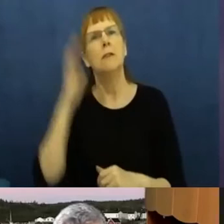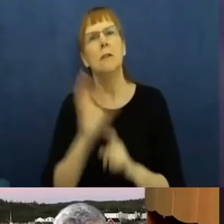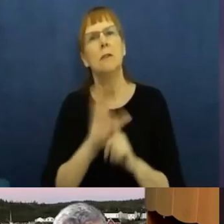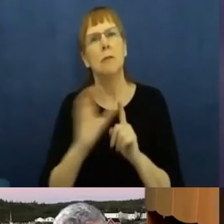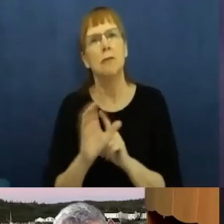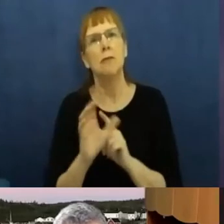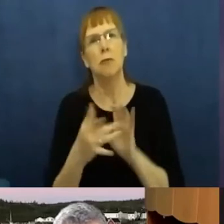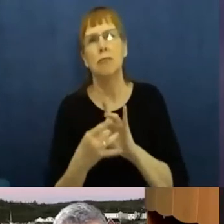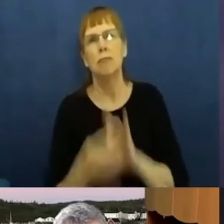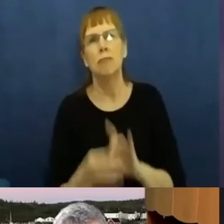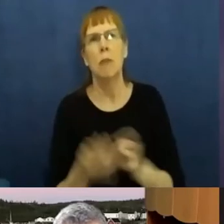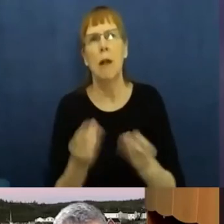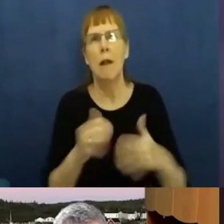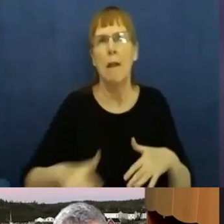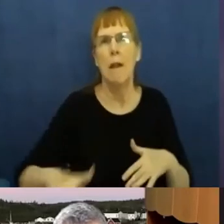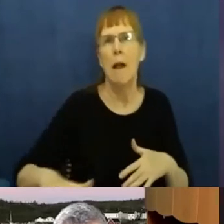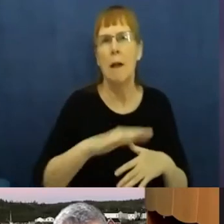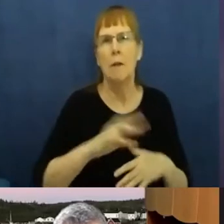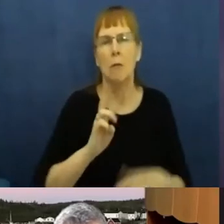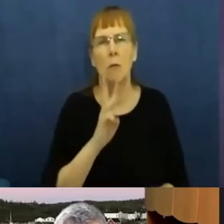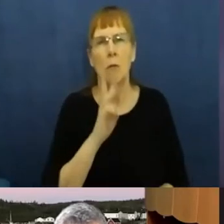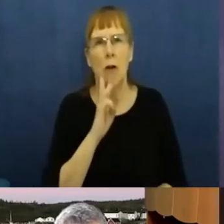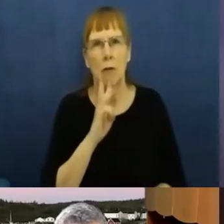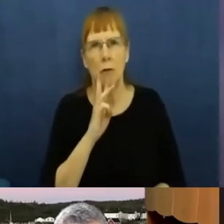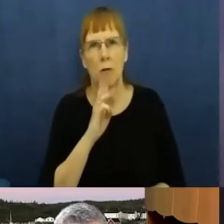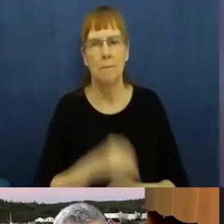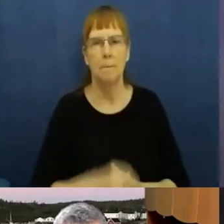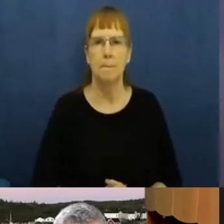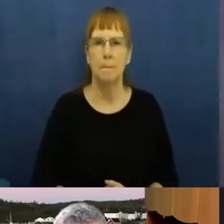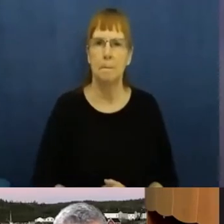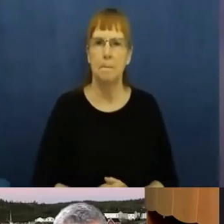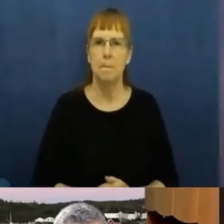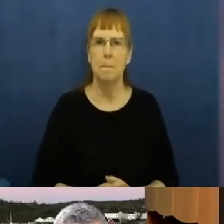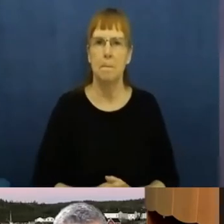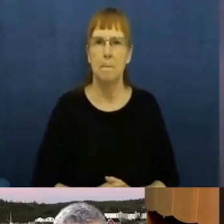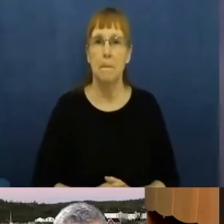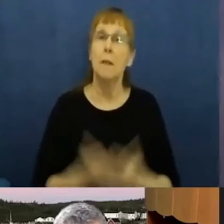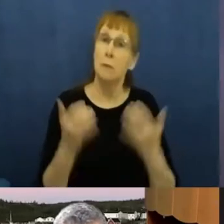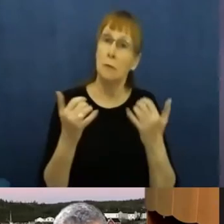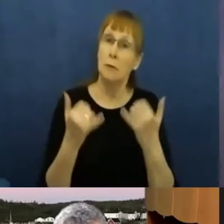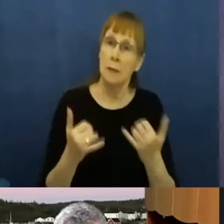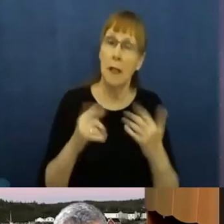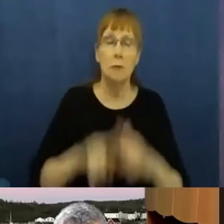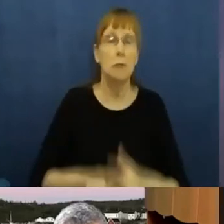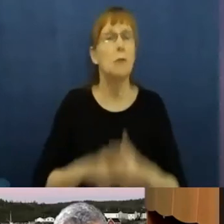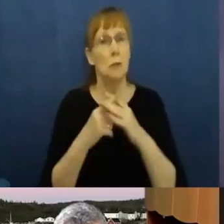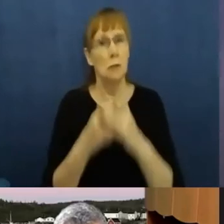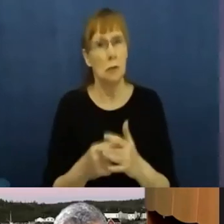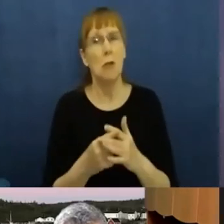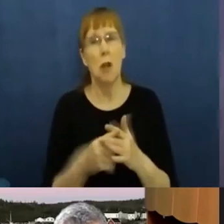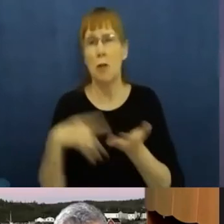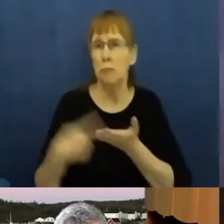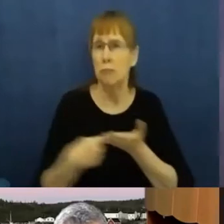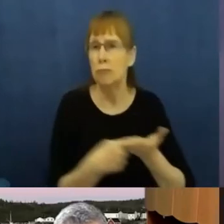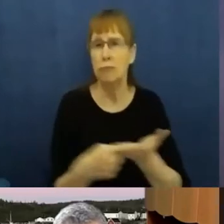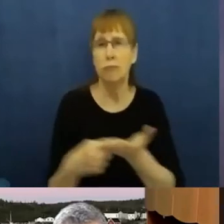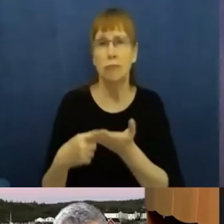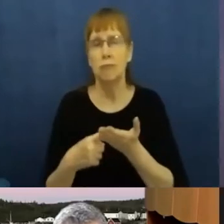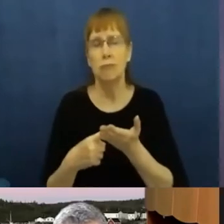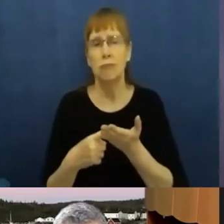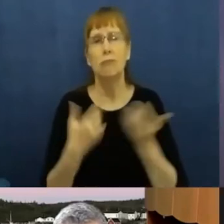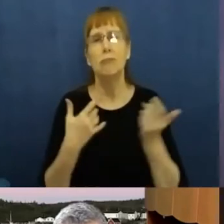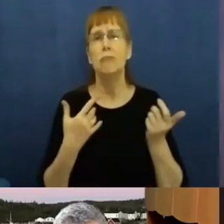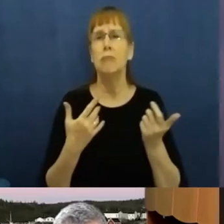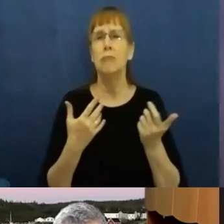So as we start off our conversation, I would like to address the first question